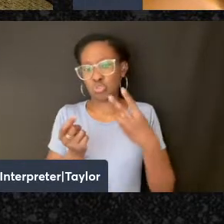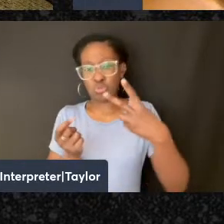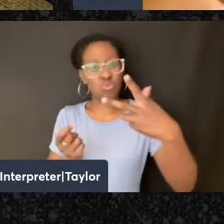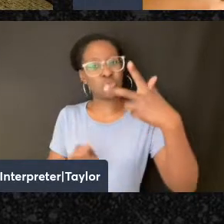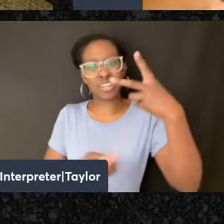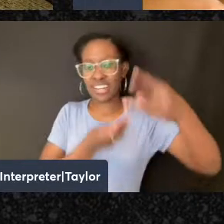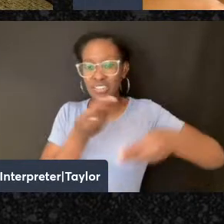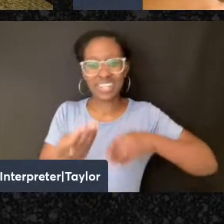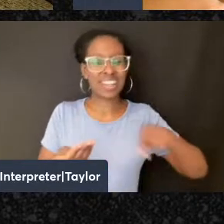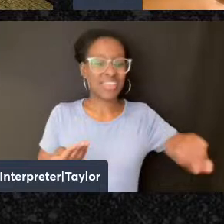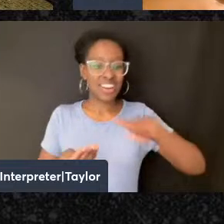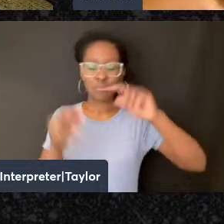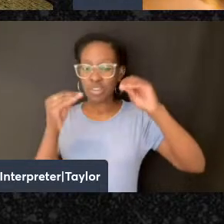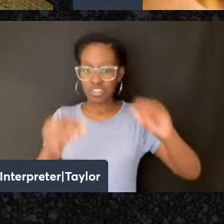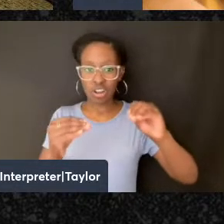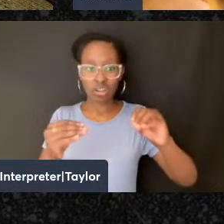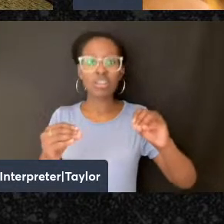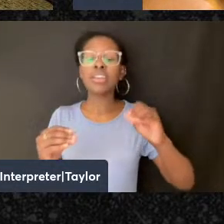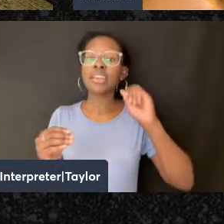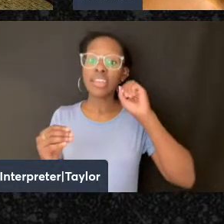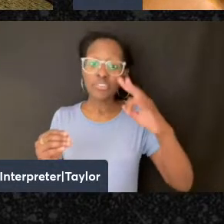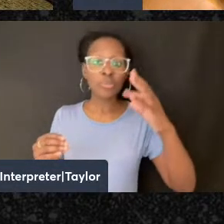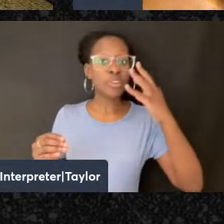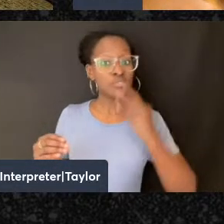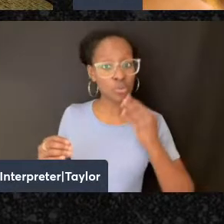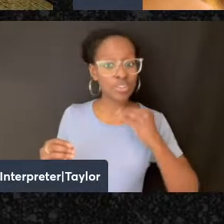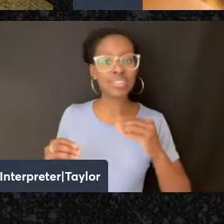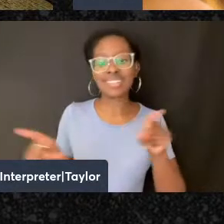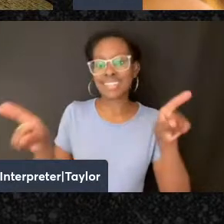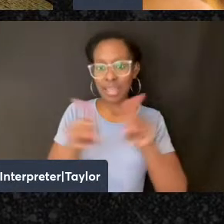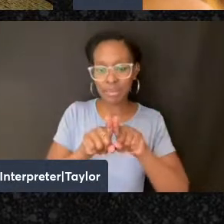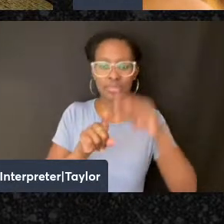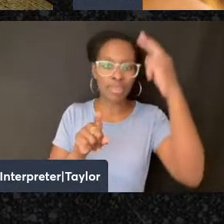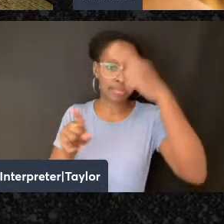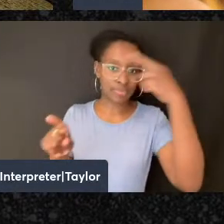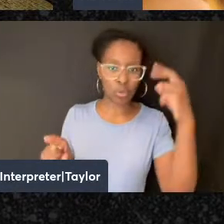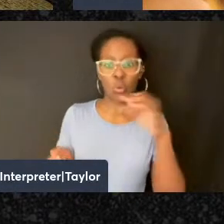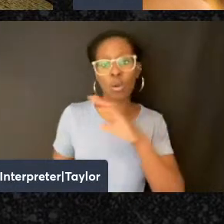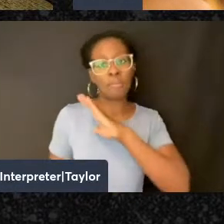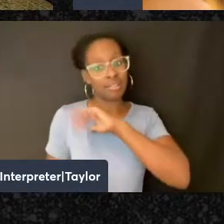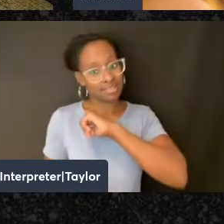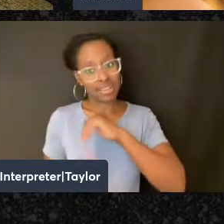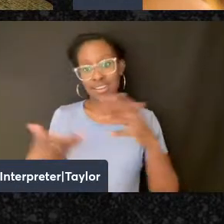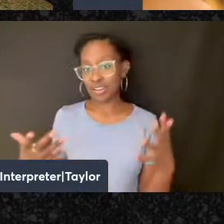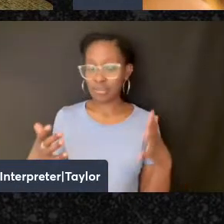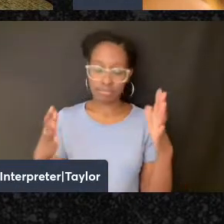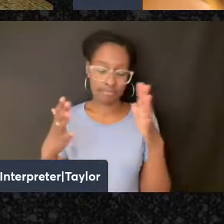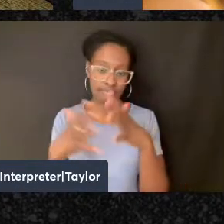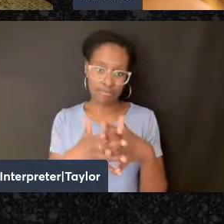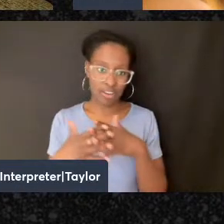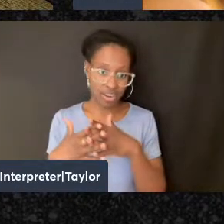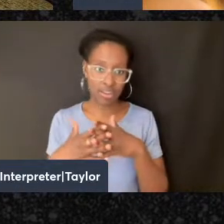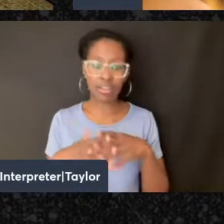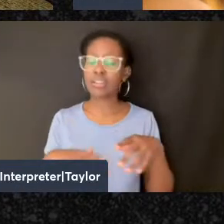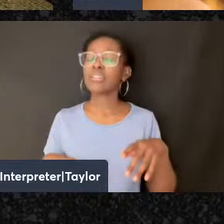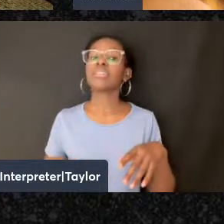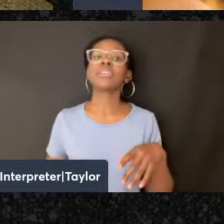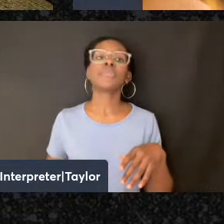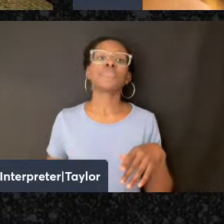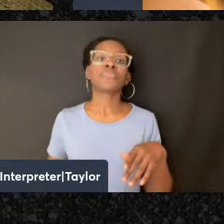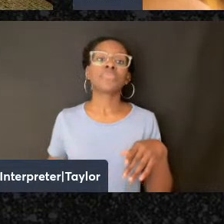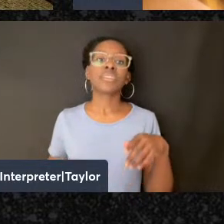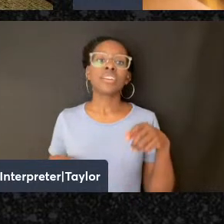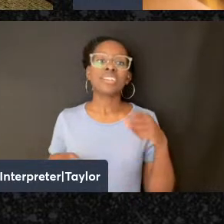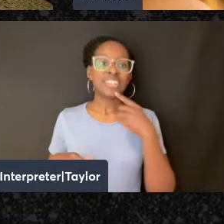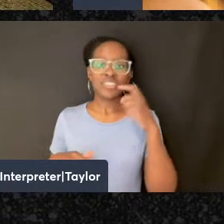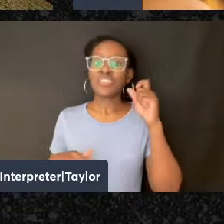to be Jewish is just like to be Catholic or Protestant in America. This is a wonderful mosaic country where you can be at least one of